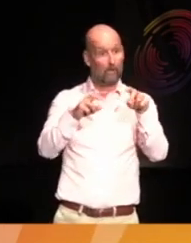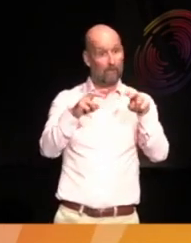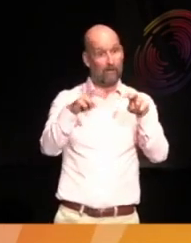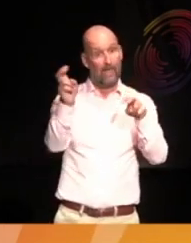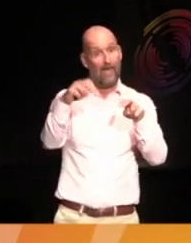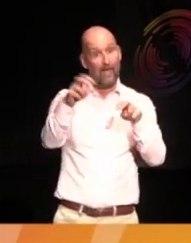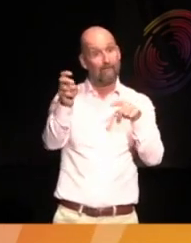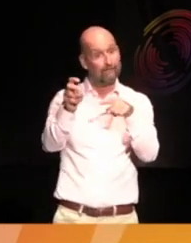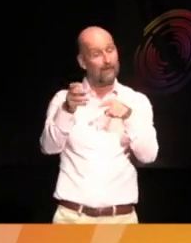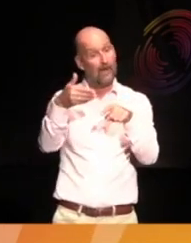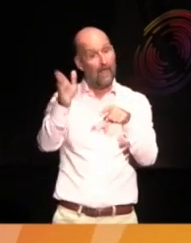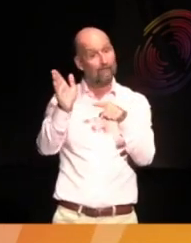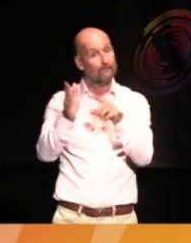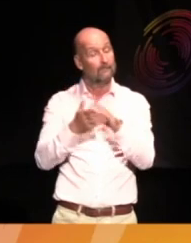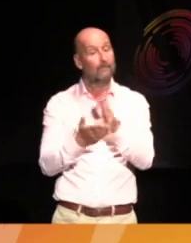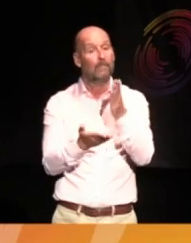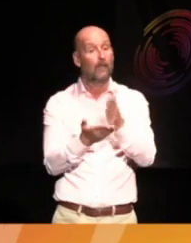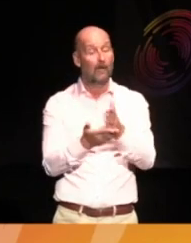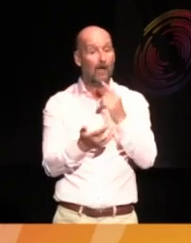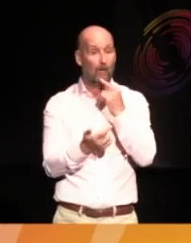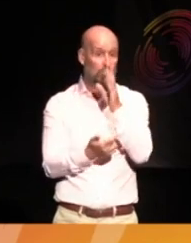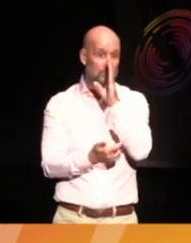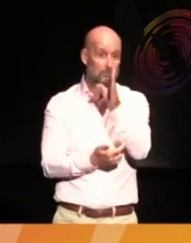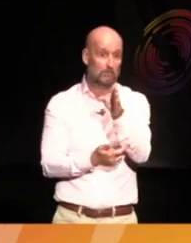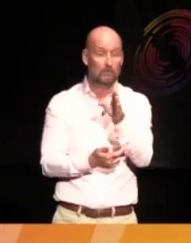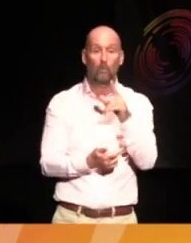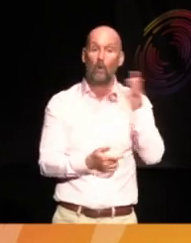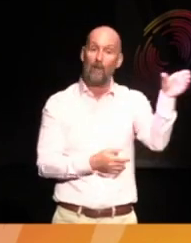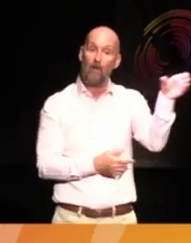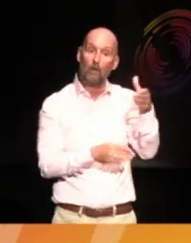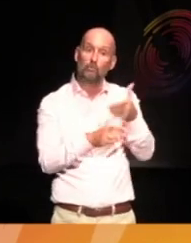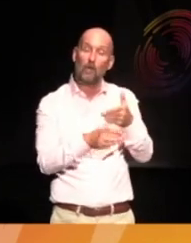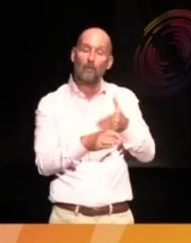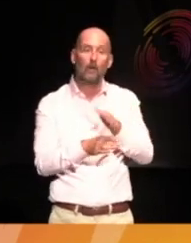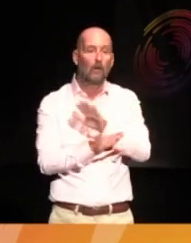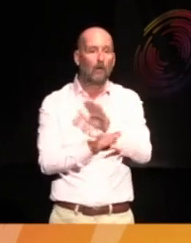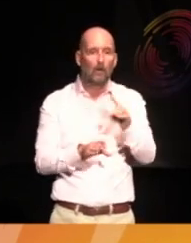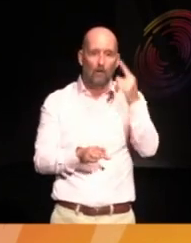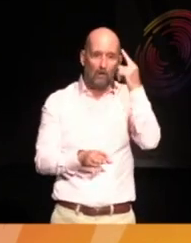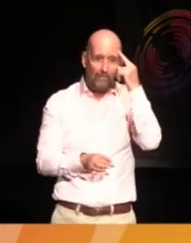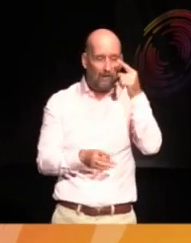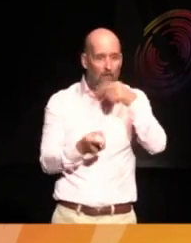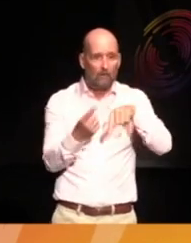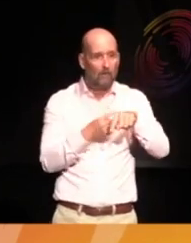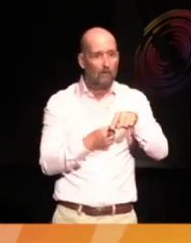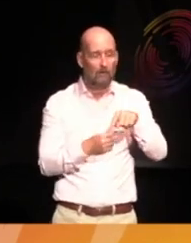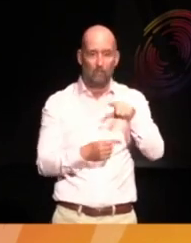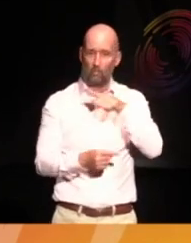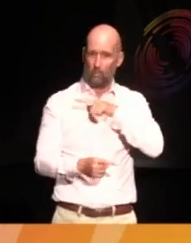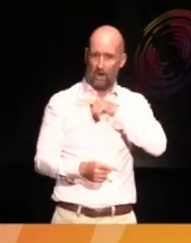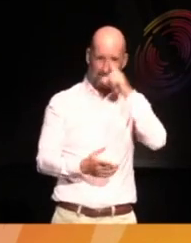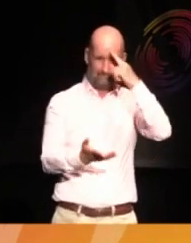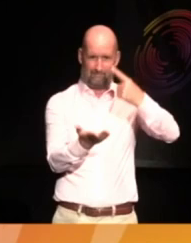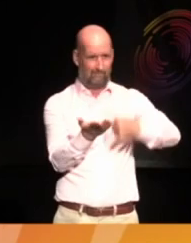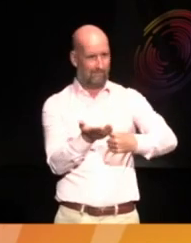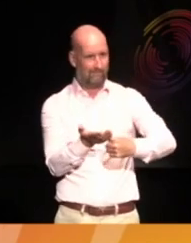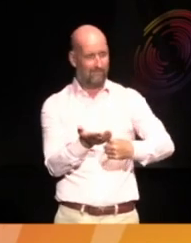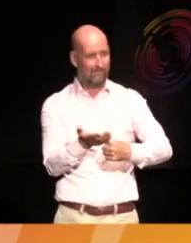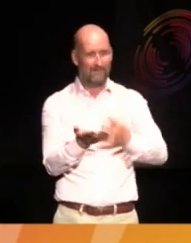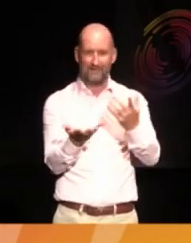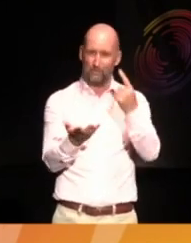have. I was really explicit when I started, but I don't want to think this is coming from nowhere. It's not sort of, you know,